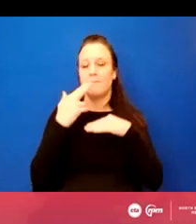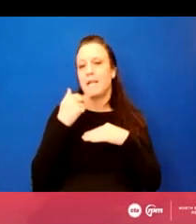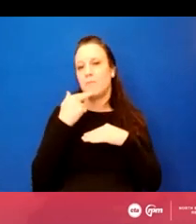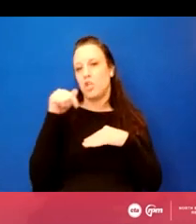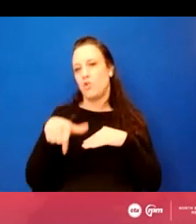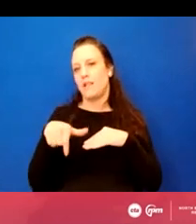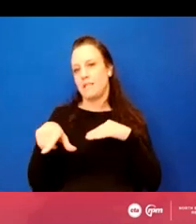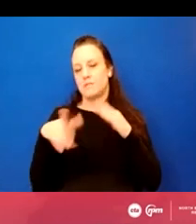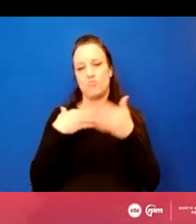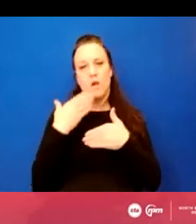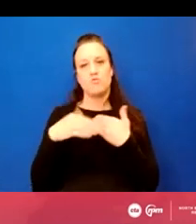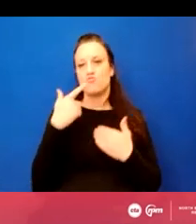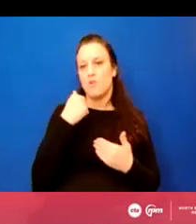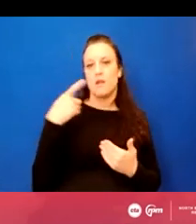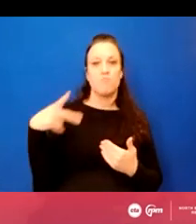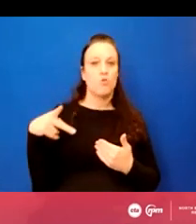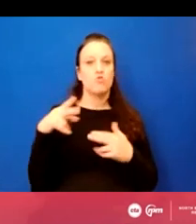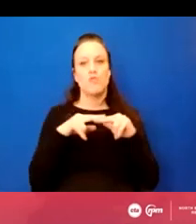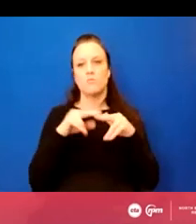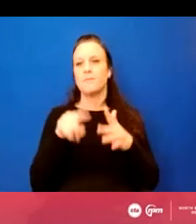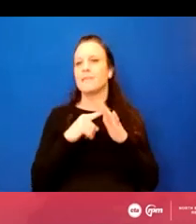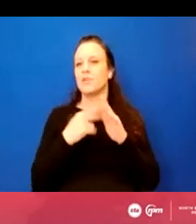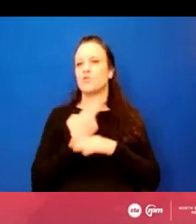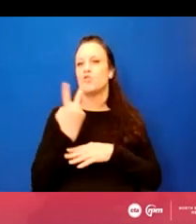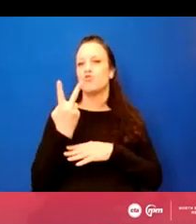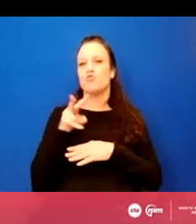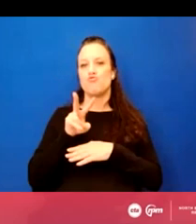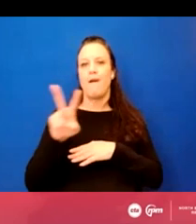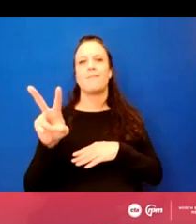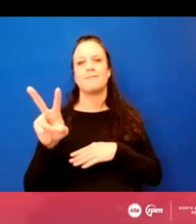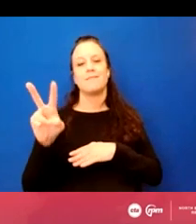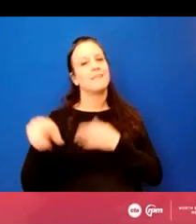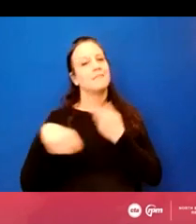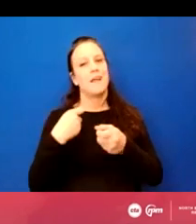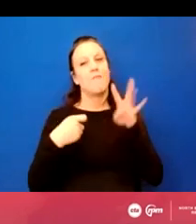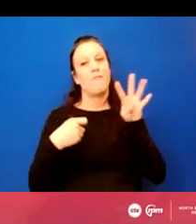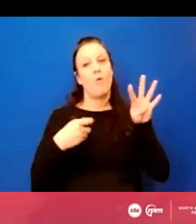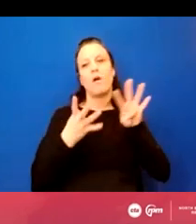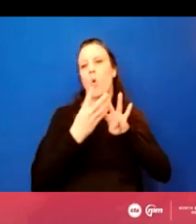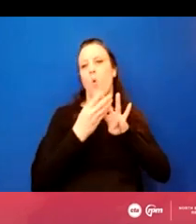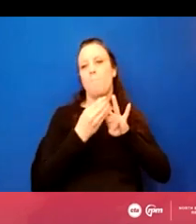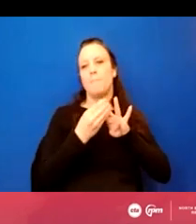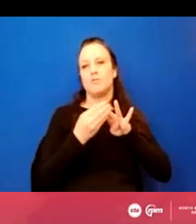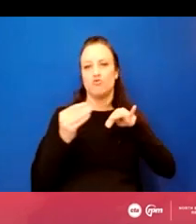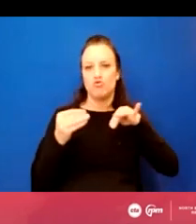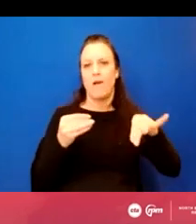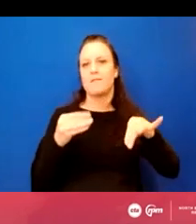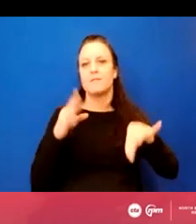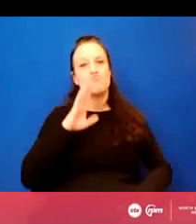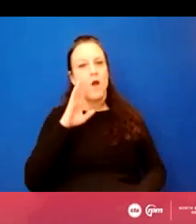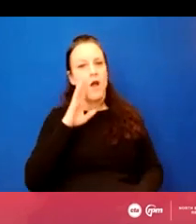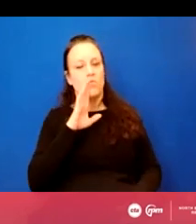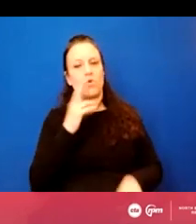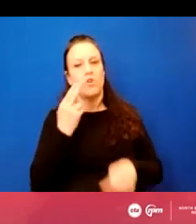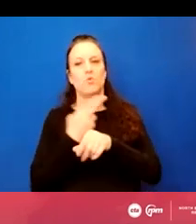process. Red and purple line trains will begin using two tracks instead of the regular four tracks. Additionally, brown line trains will begin